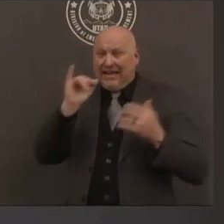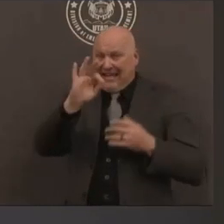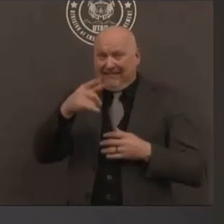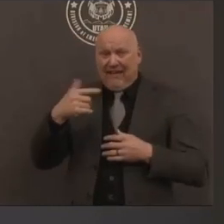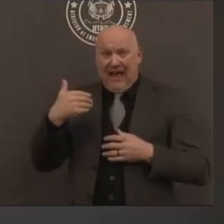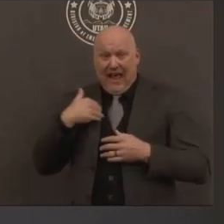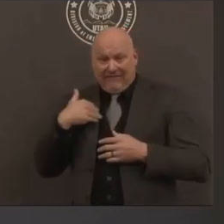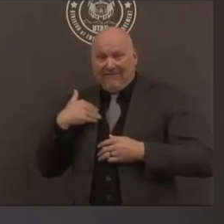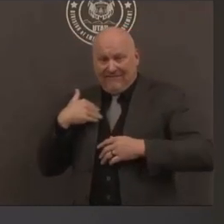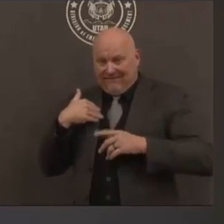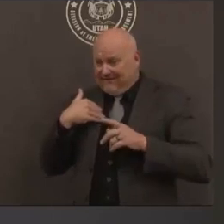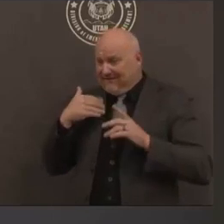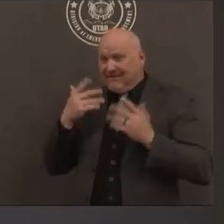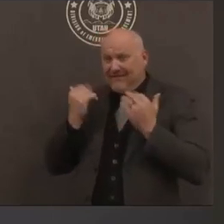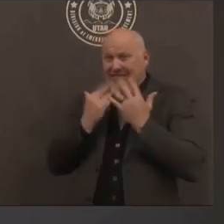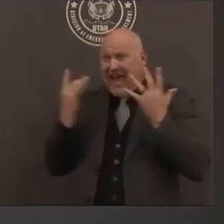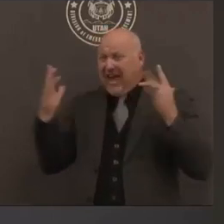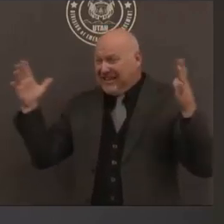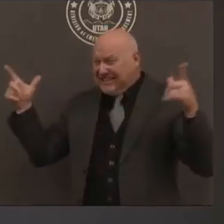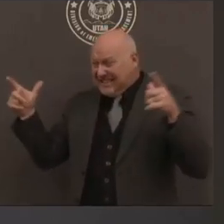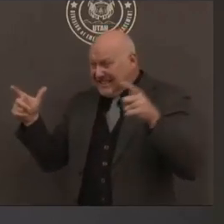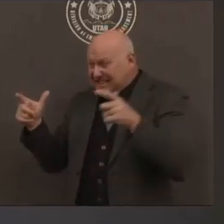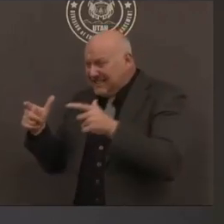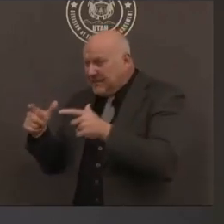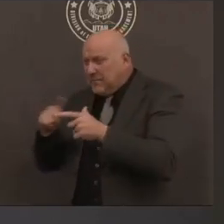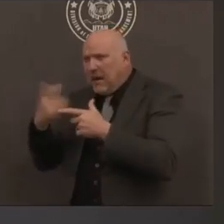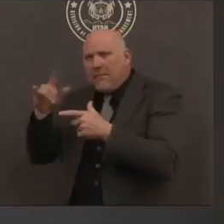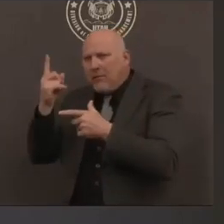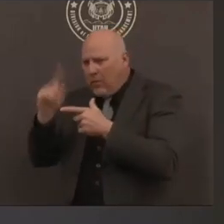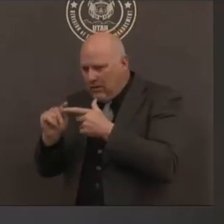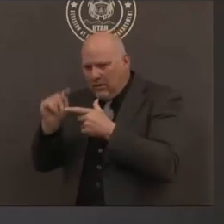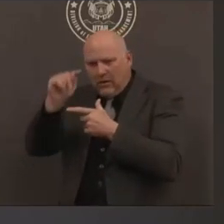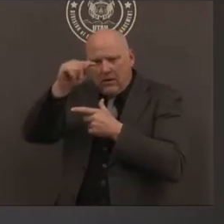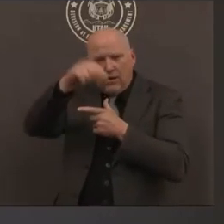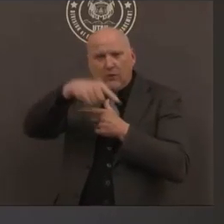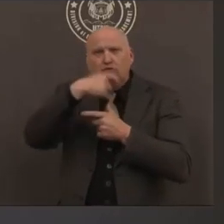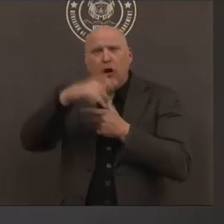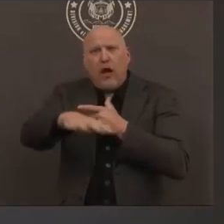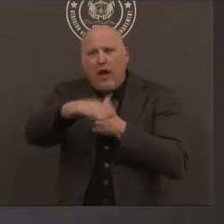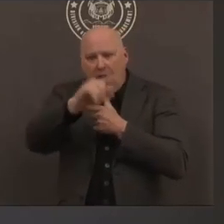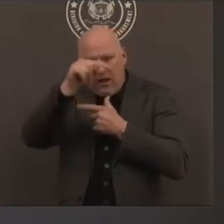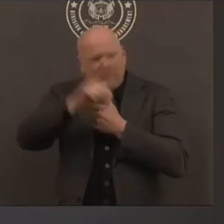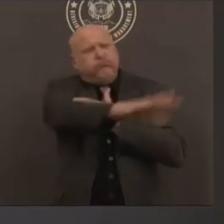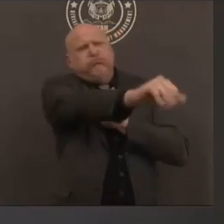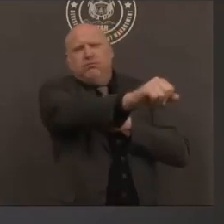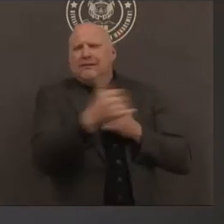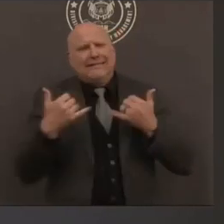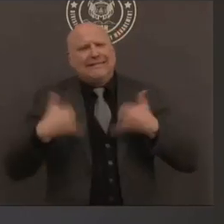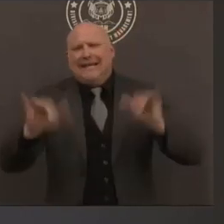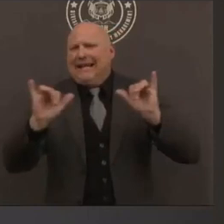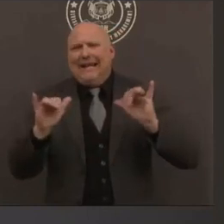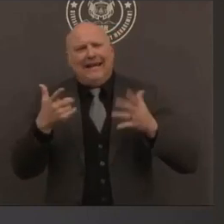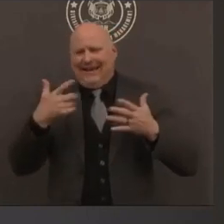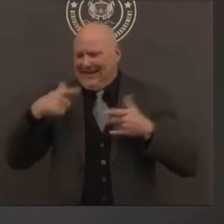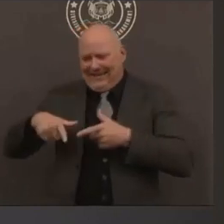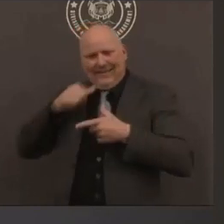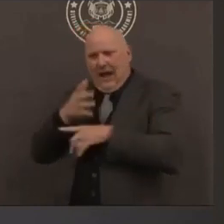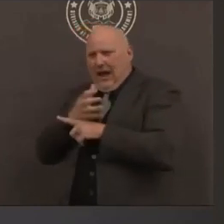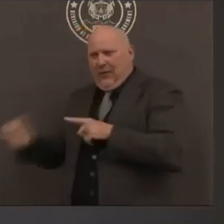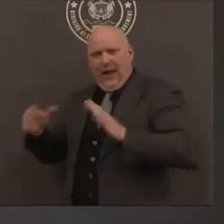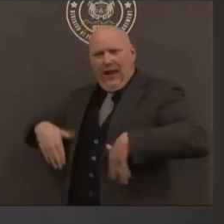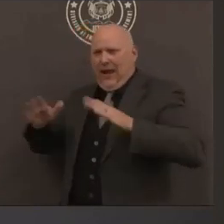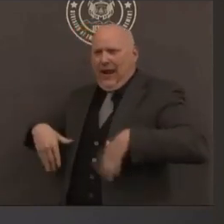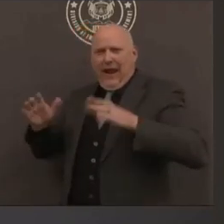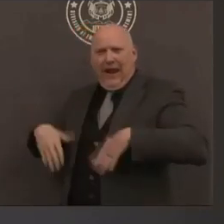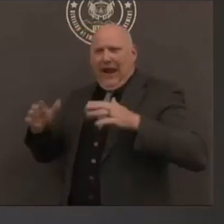this continuous flattening um before we can make assumptions about the trends and um when it comes to uh how